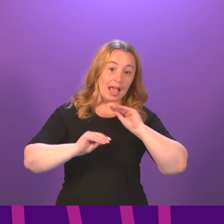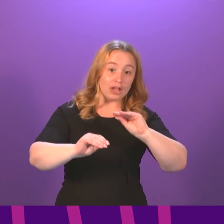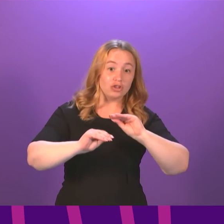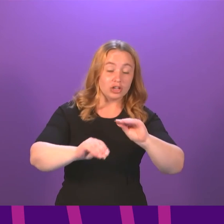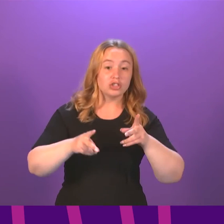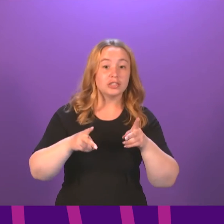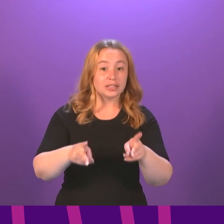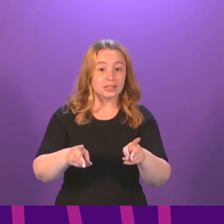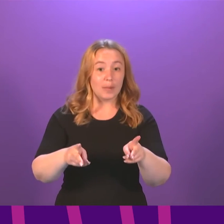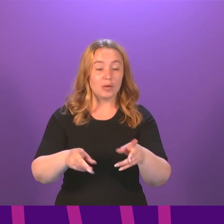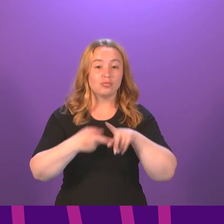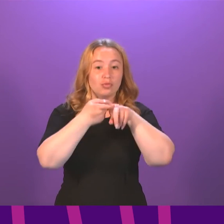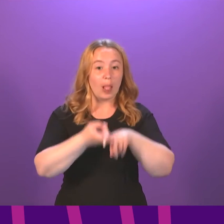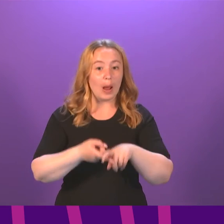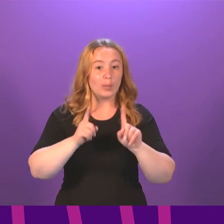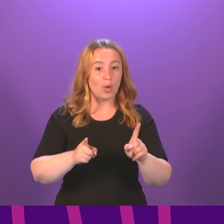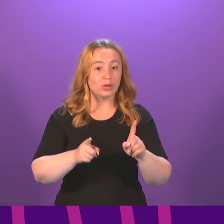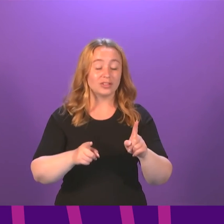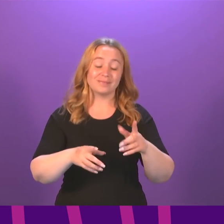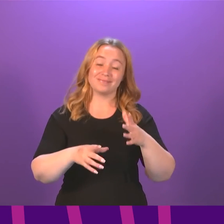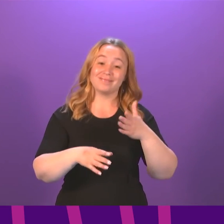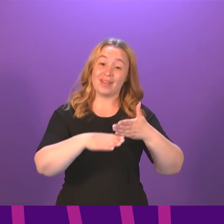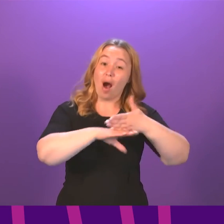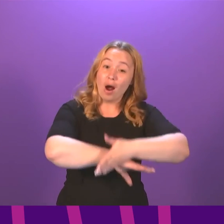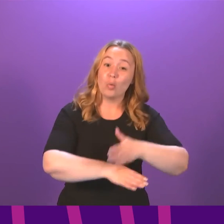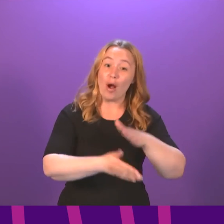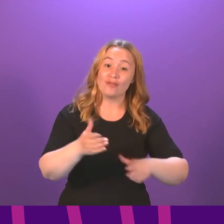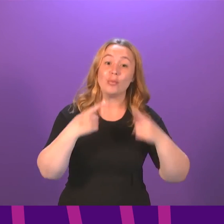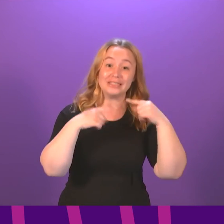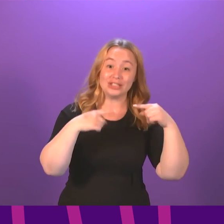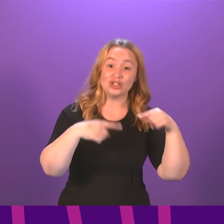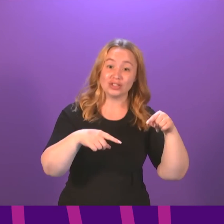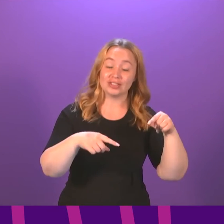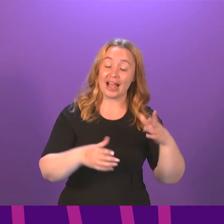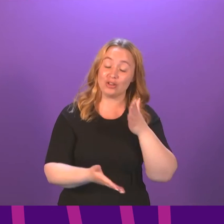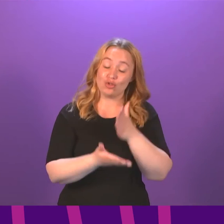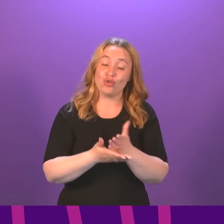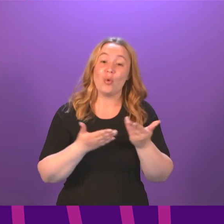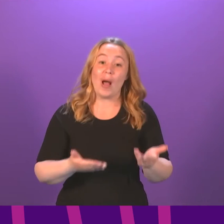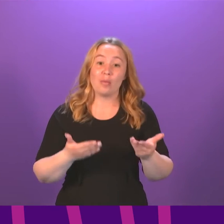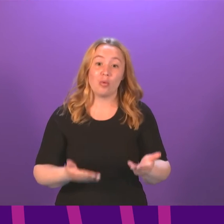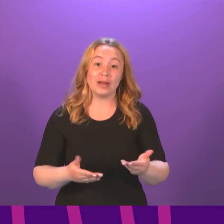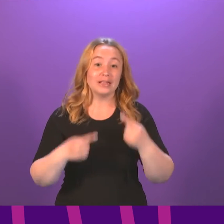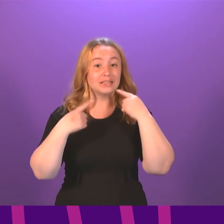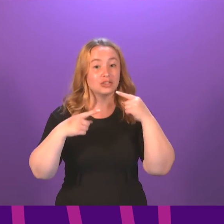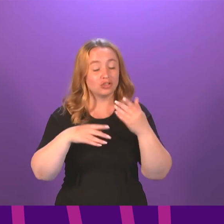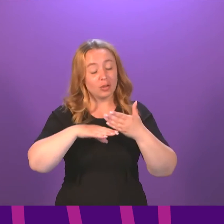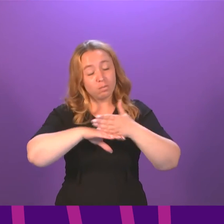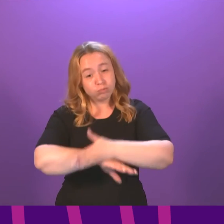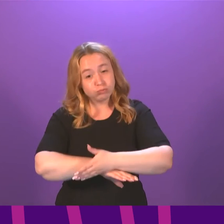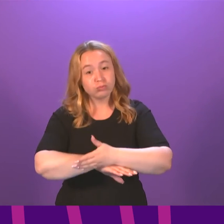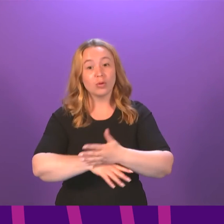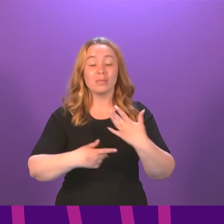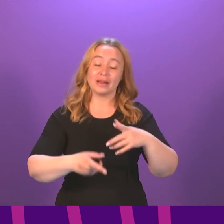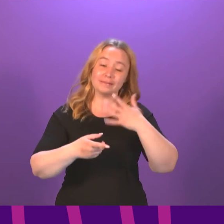is at all times reliant on the hard work and dedication of teachers. But that's particularly true right now. And I think we all recognise the effort and resilience